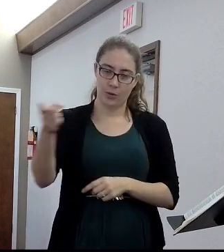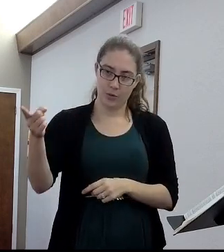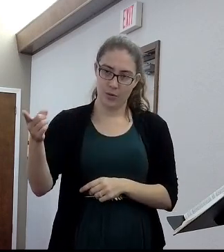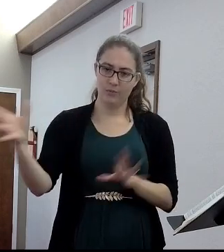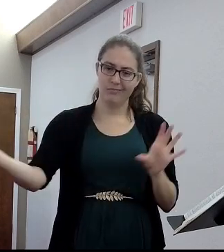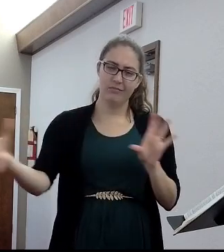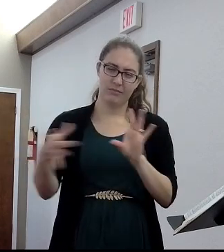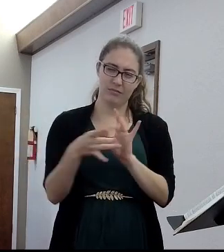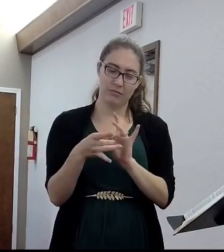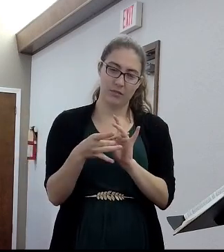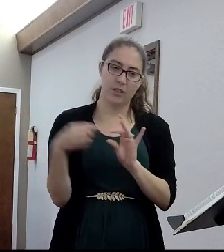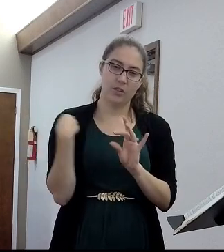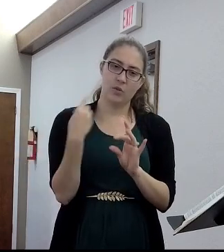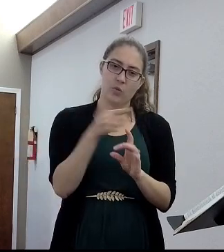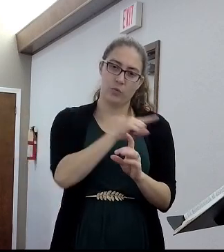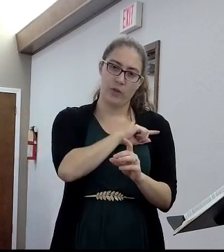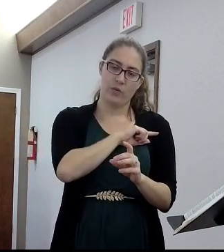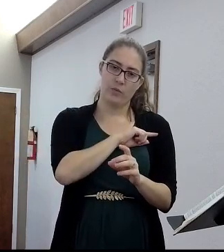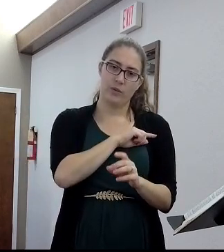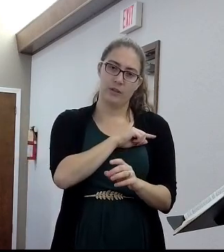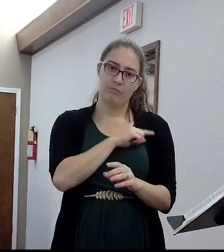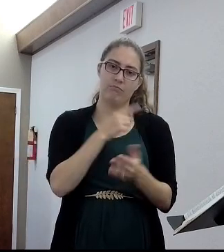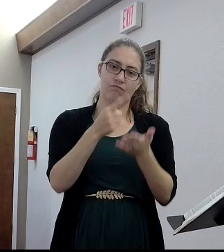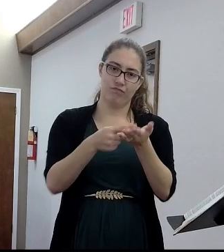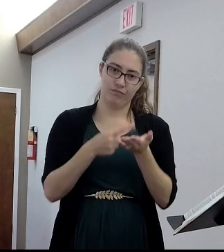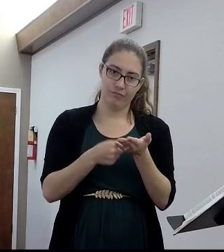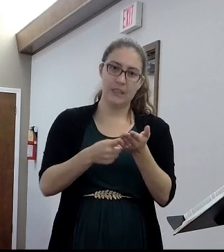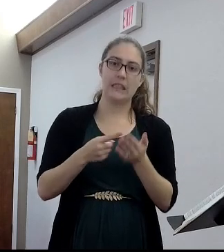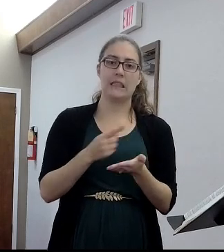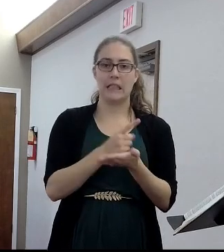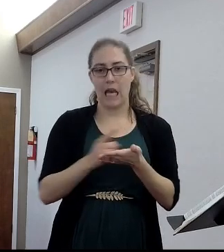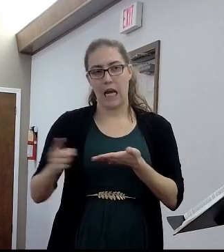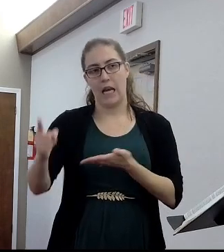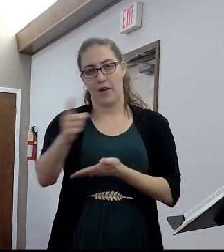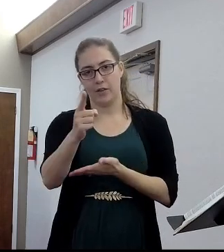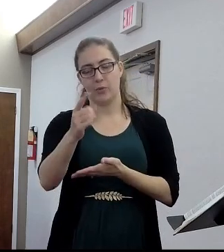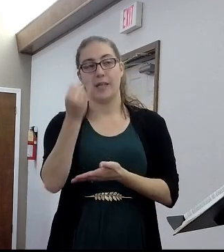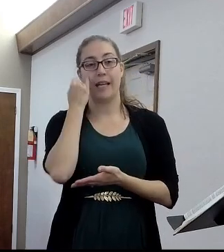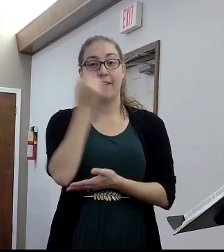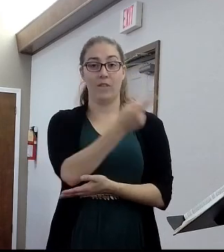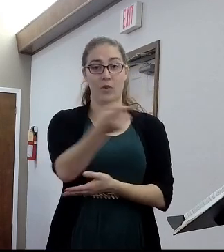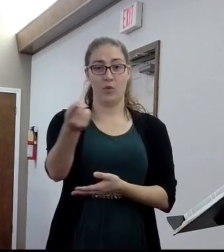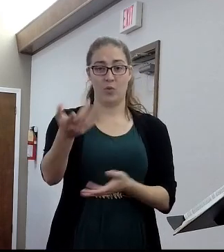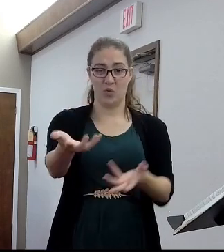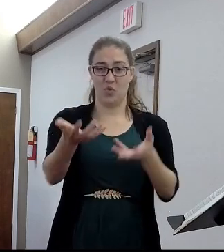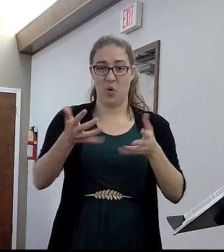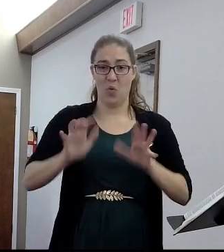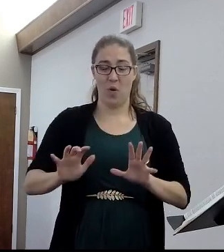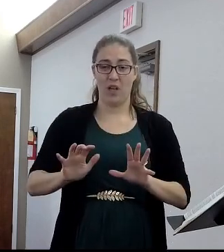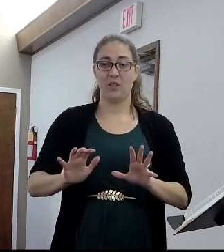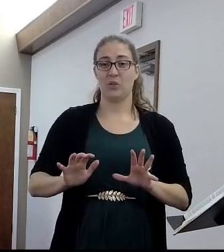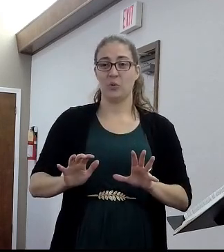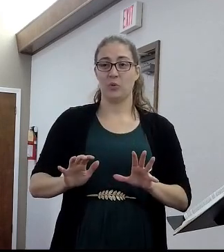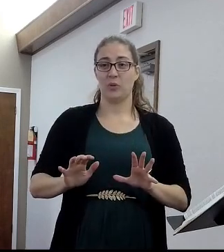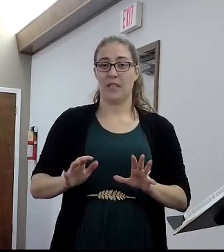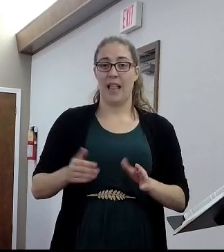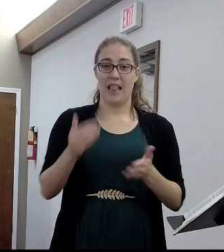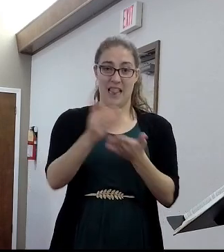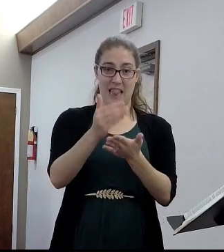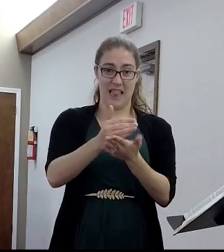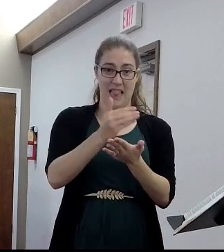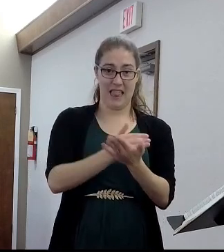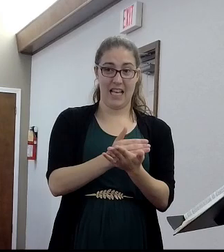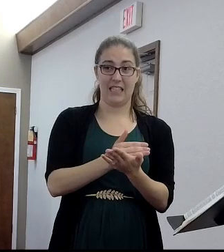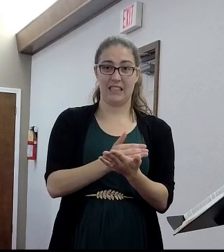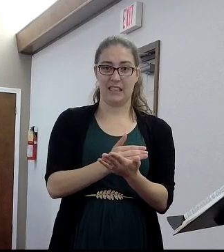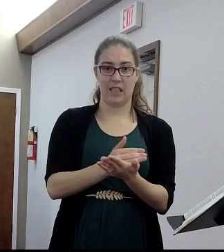sandwiched together. We'll try to take care of that next week. And so, if you don't want to hear about listen to your pastor, then don't come to Sunday school next week. That's what I'll